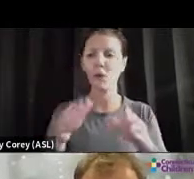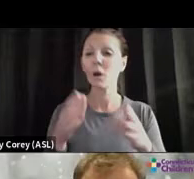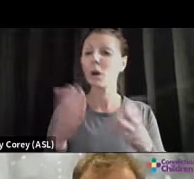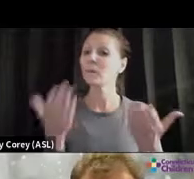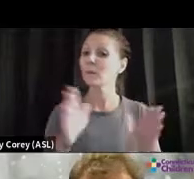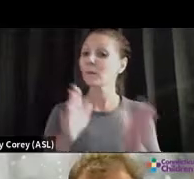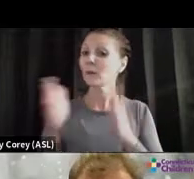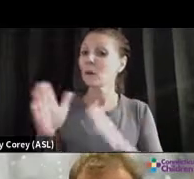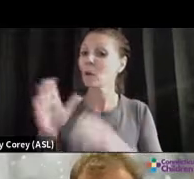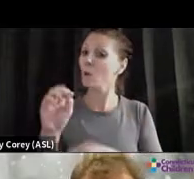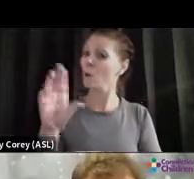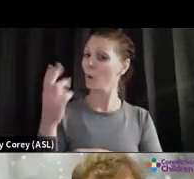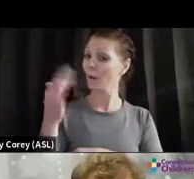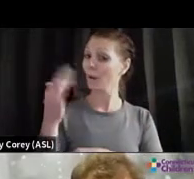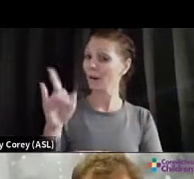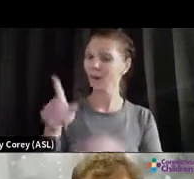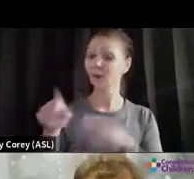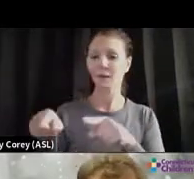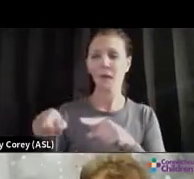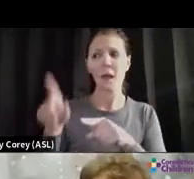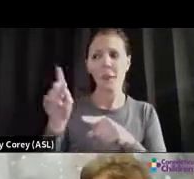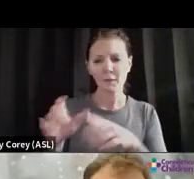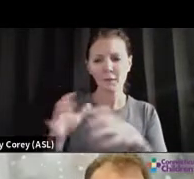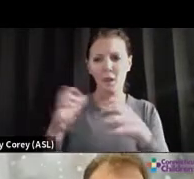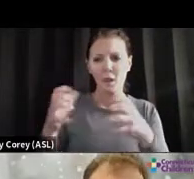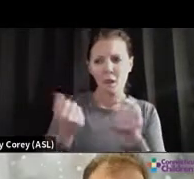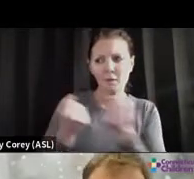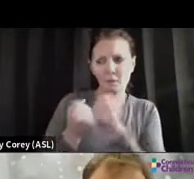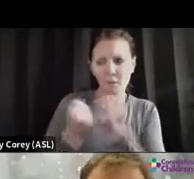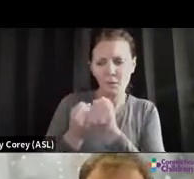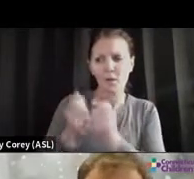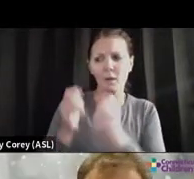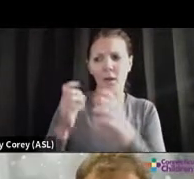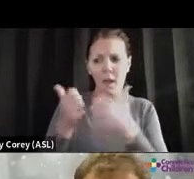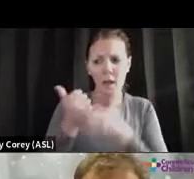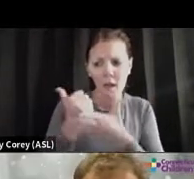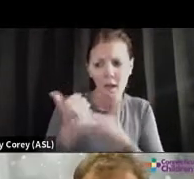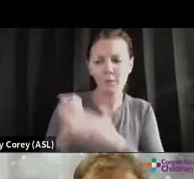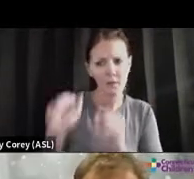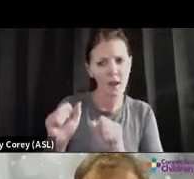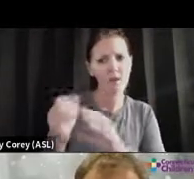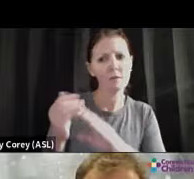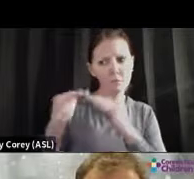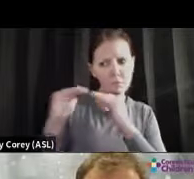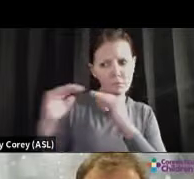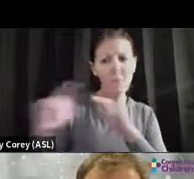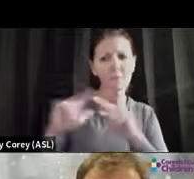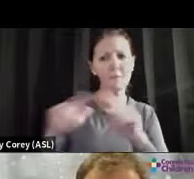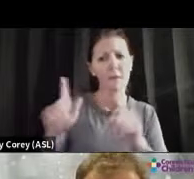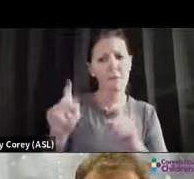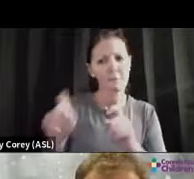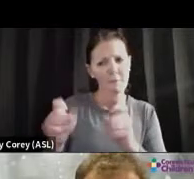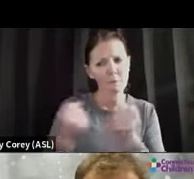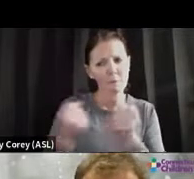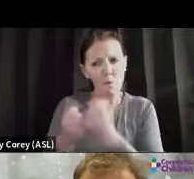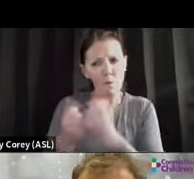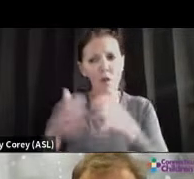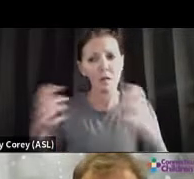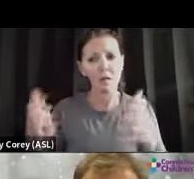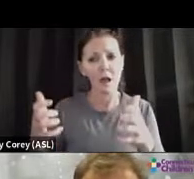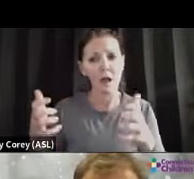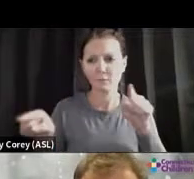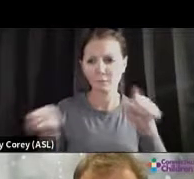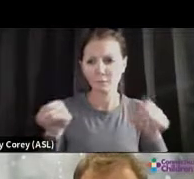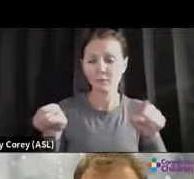humidity, soil, acidity, and nutrients to have everything perfect in order to stay safe? But here's the thing.